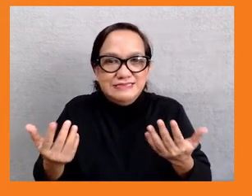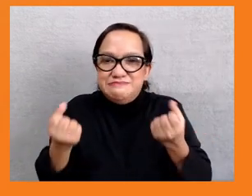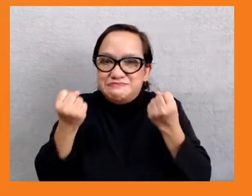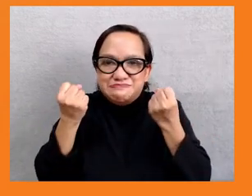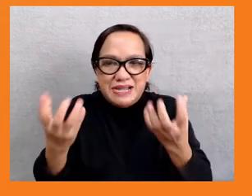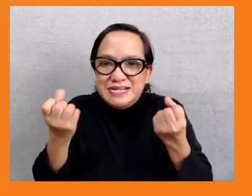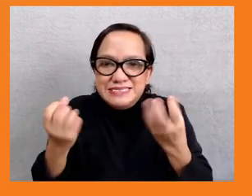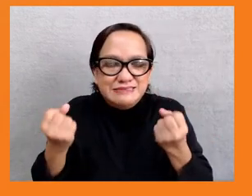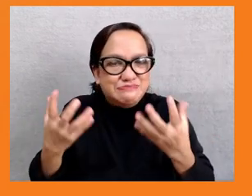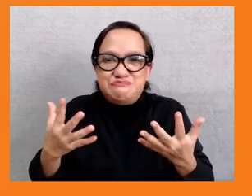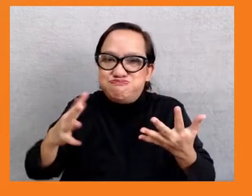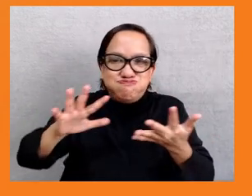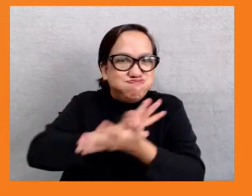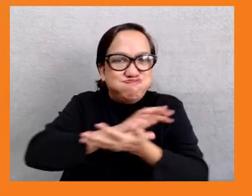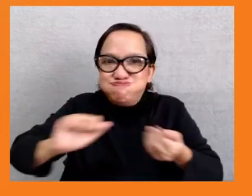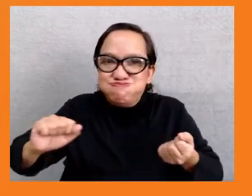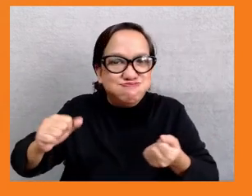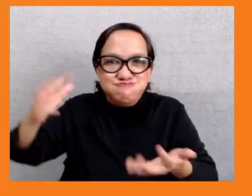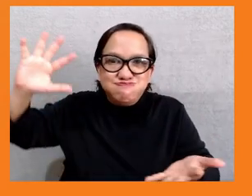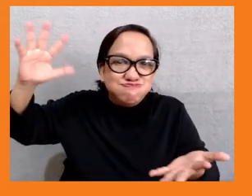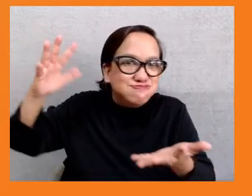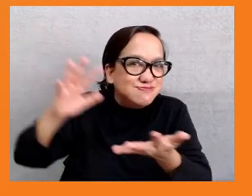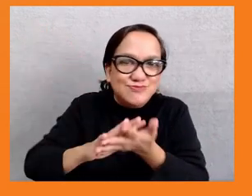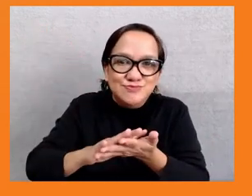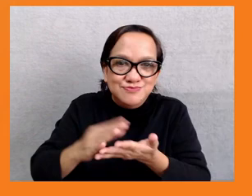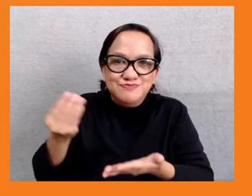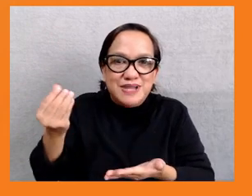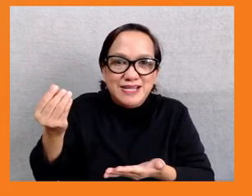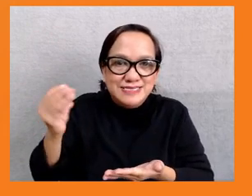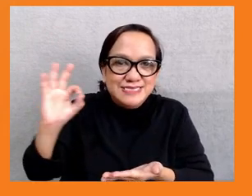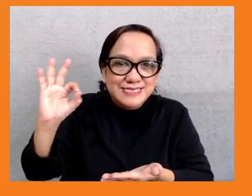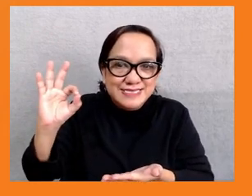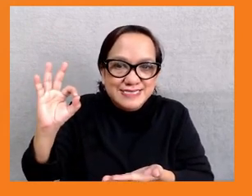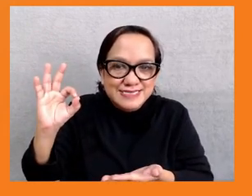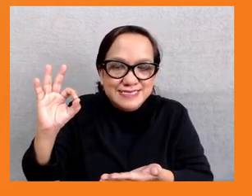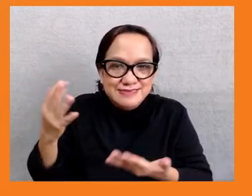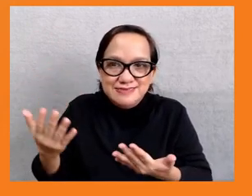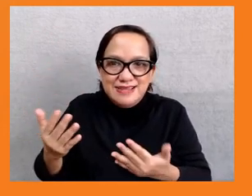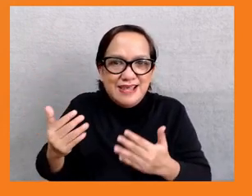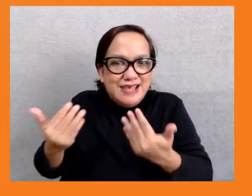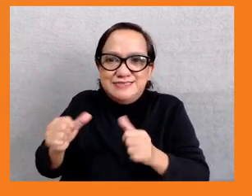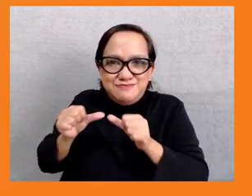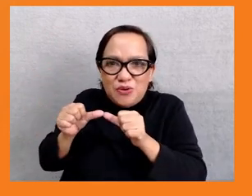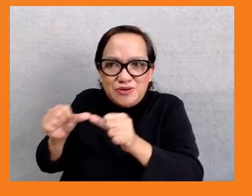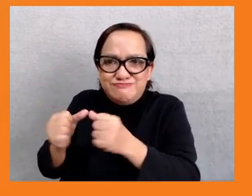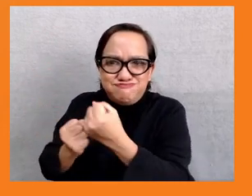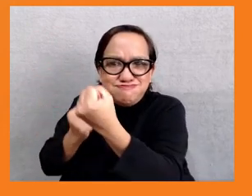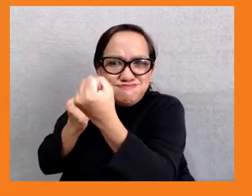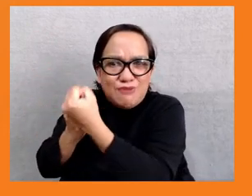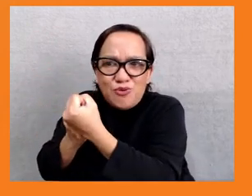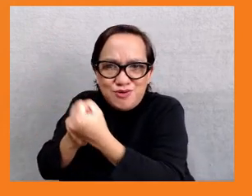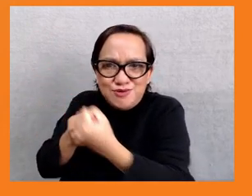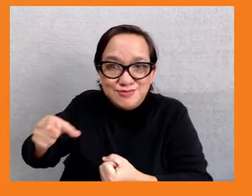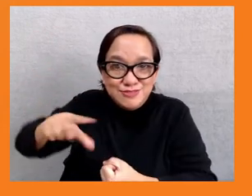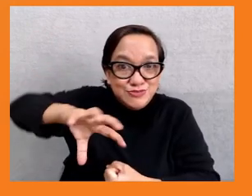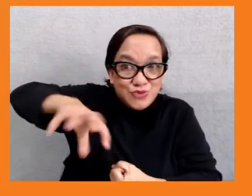to be able to continue supporting vulnerable groups and also to finance other investments needed to make progress toward the SDGs